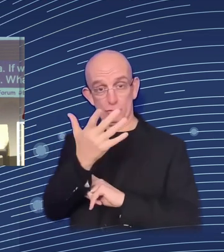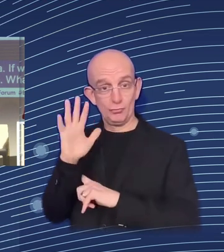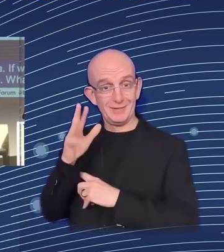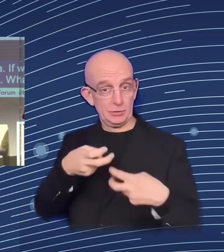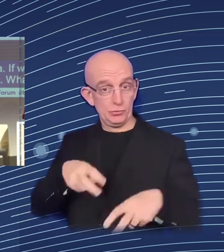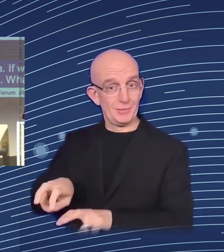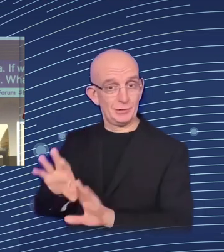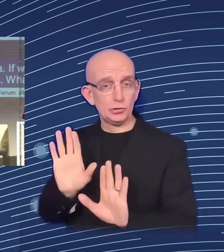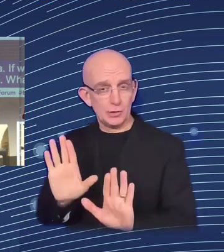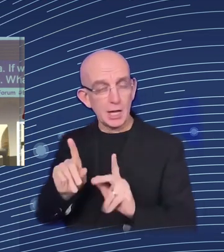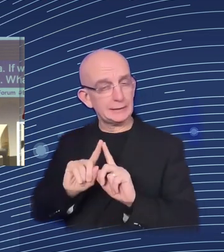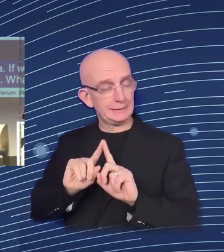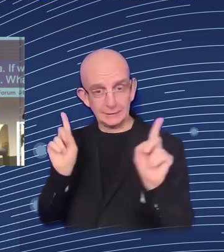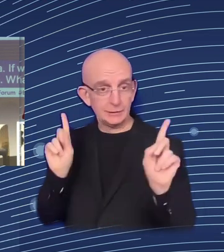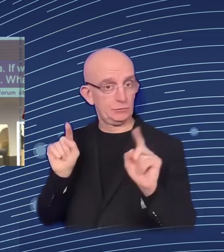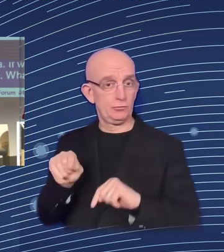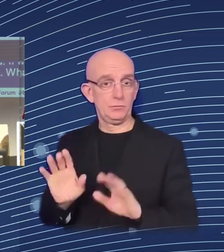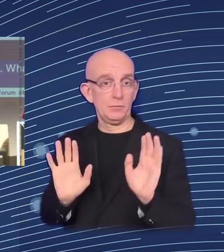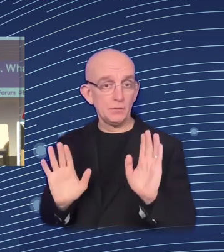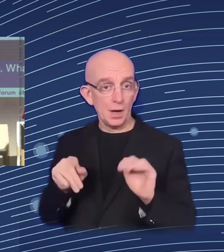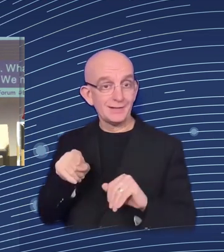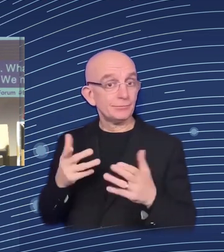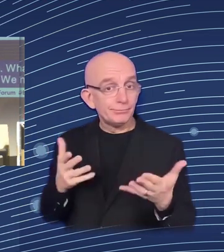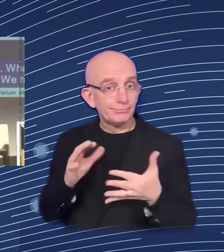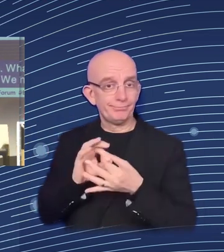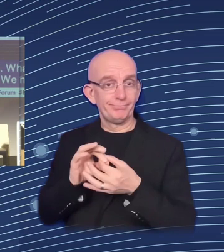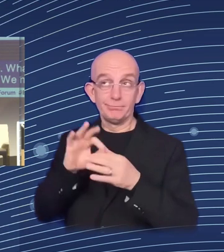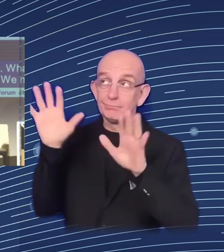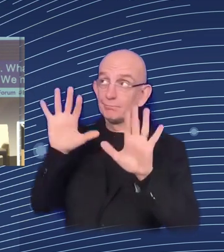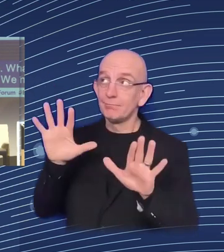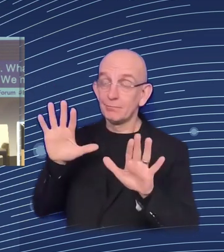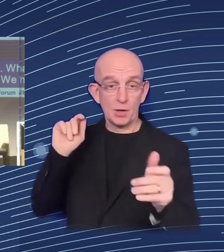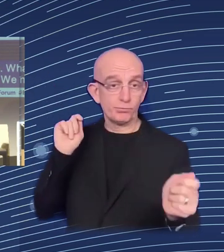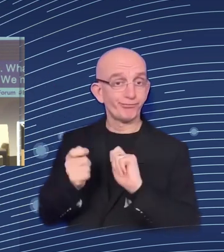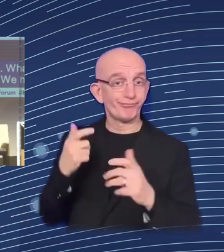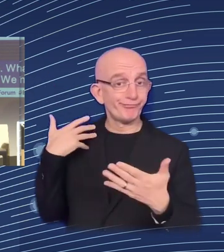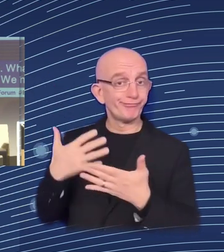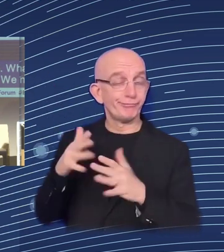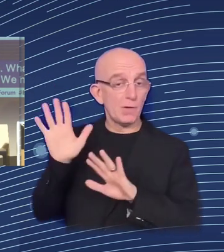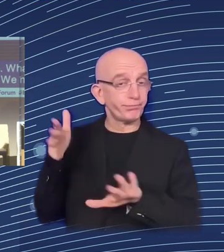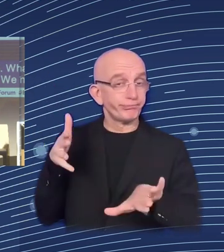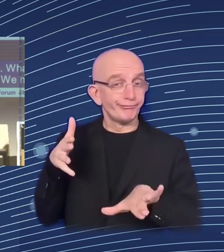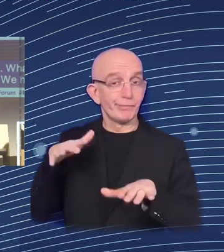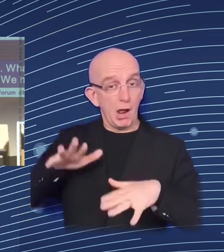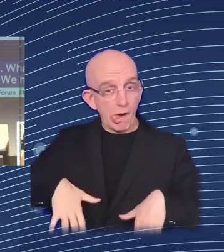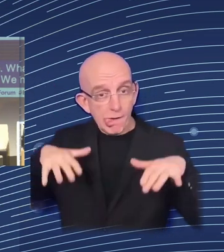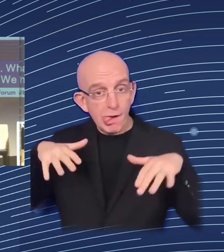we need to address the challenges of the climate challenge, right? So, this means that in terms